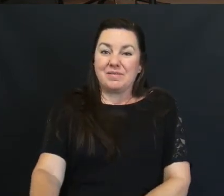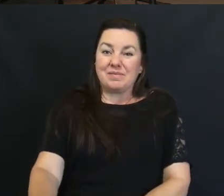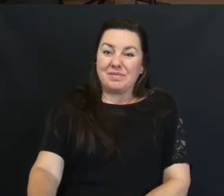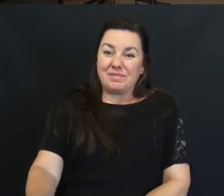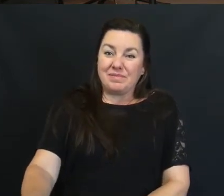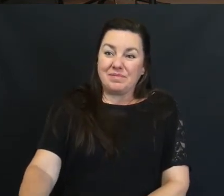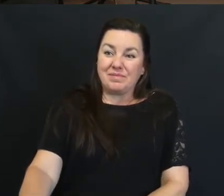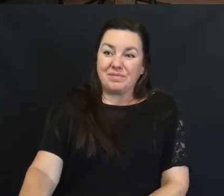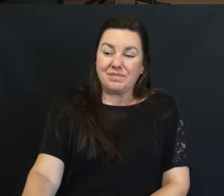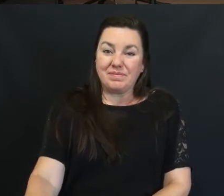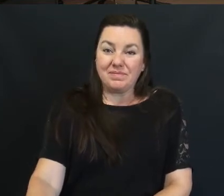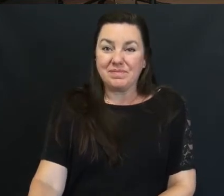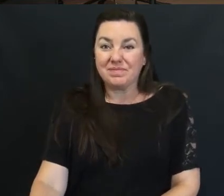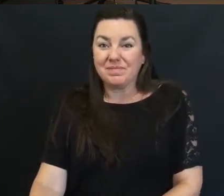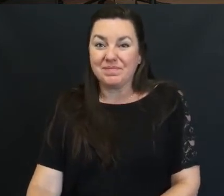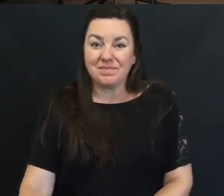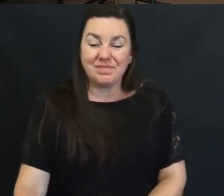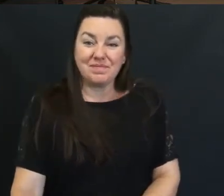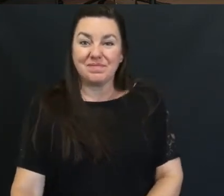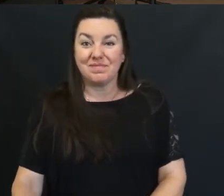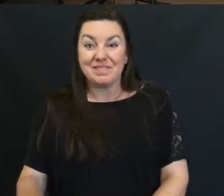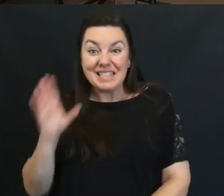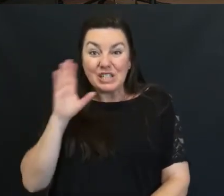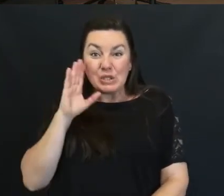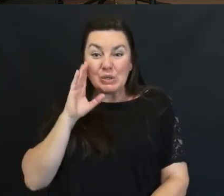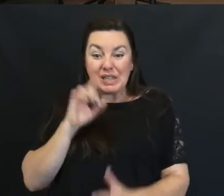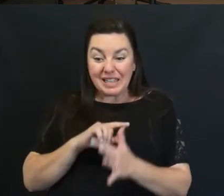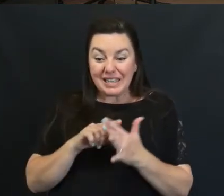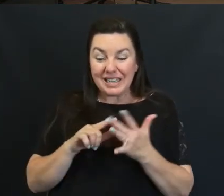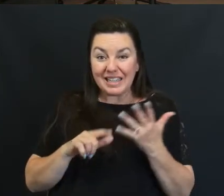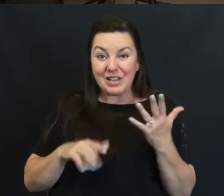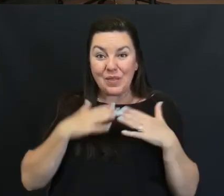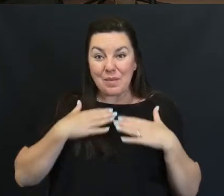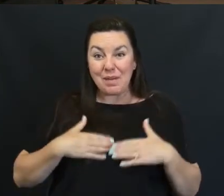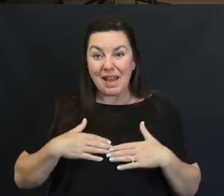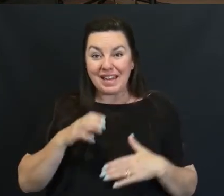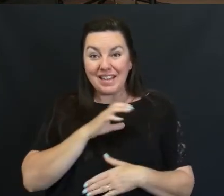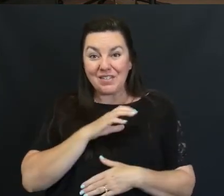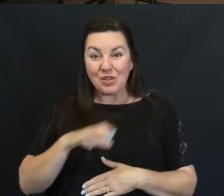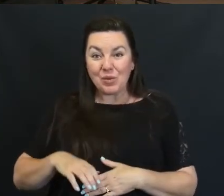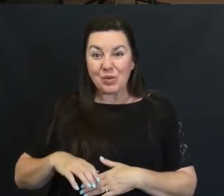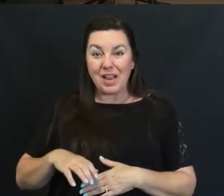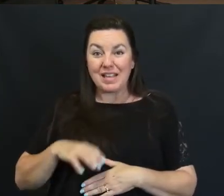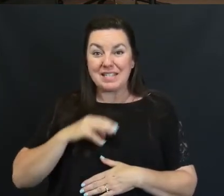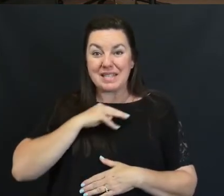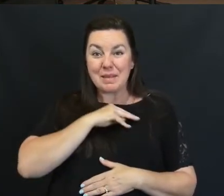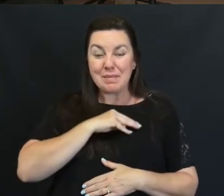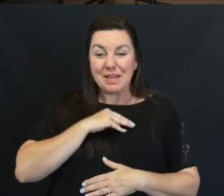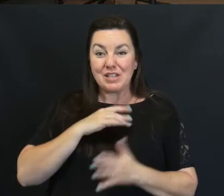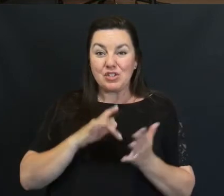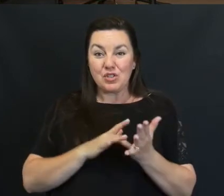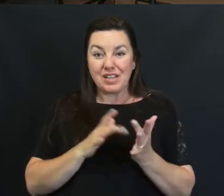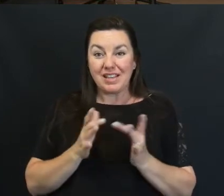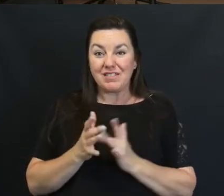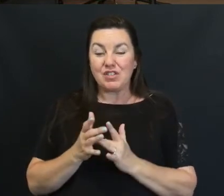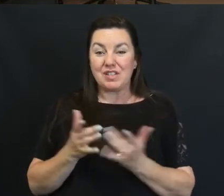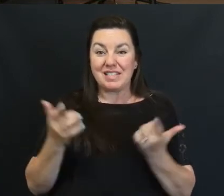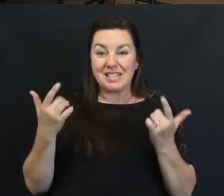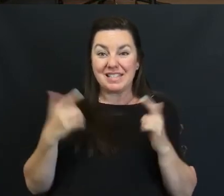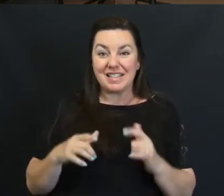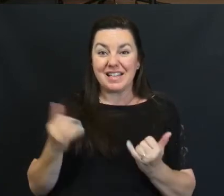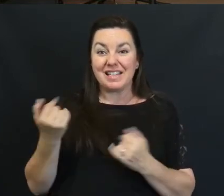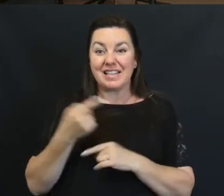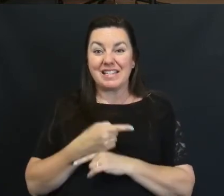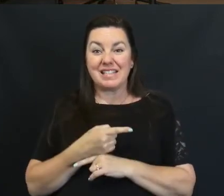Did you hear the Body of Christ Did you hear The ministry Of Jesus Being played out Today